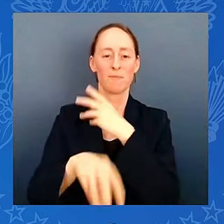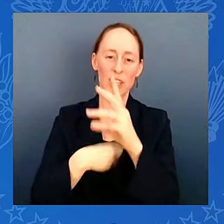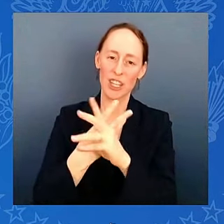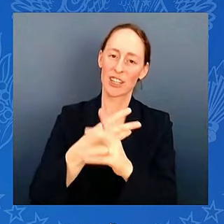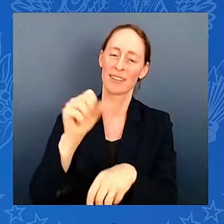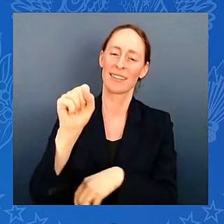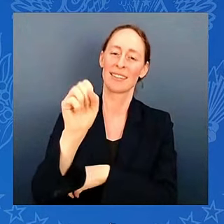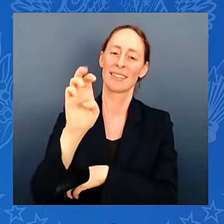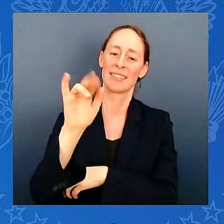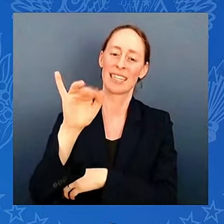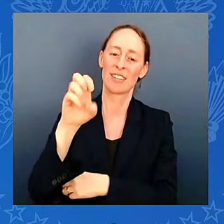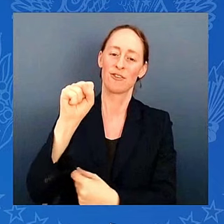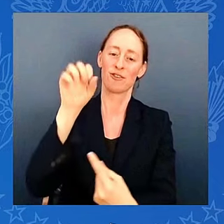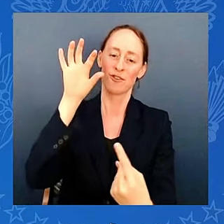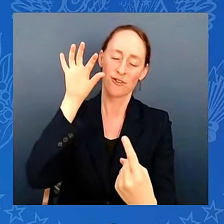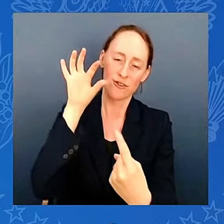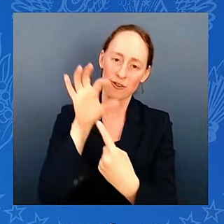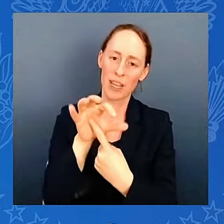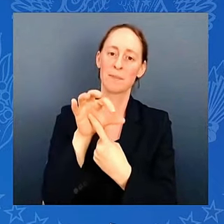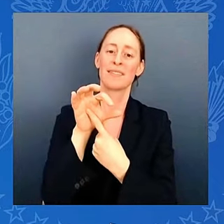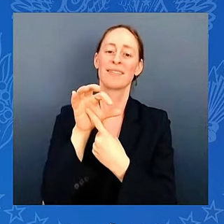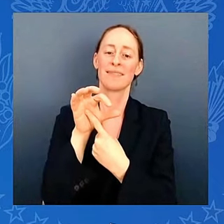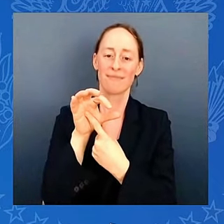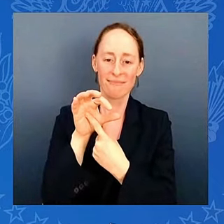Your standout pitcher, Nathan, where are you, Nathan?